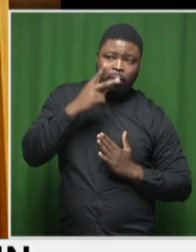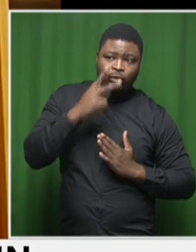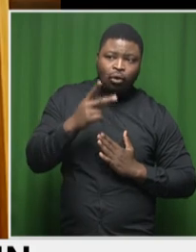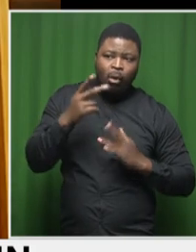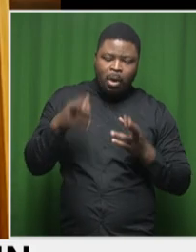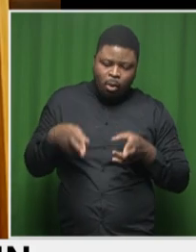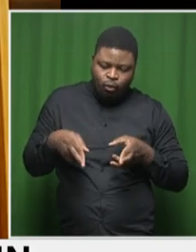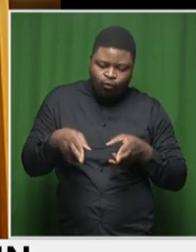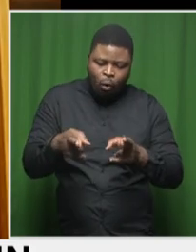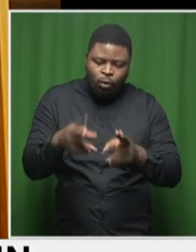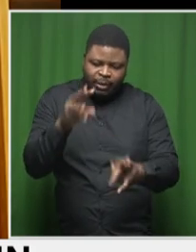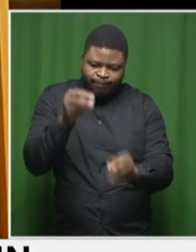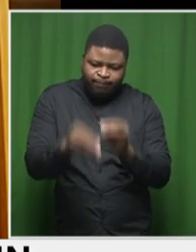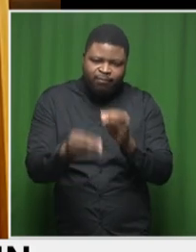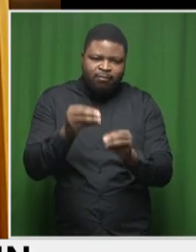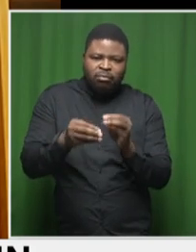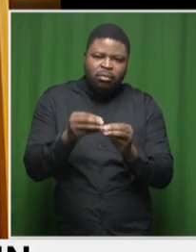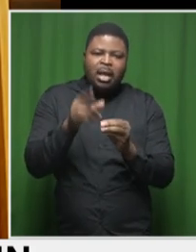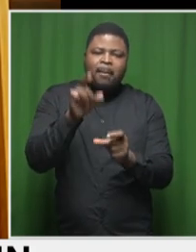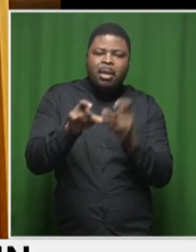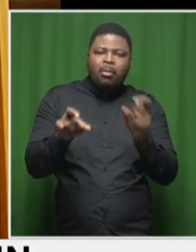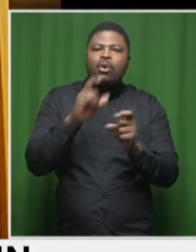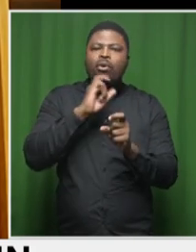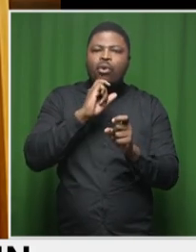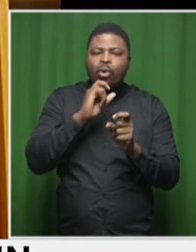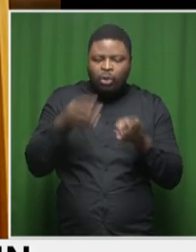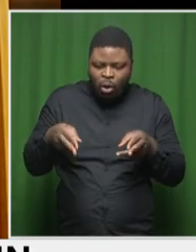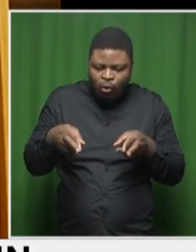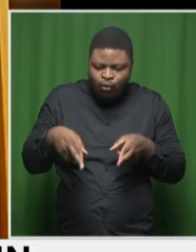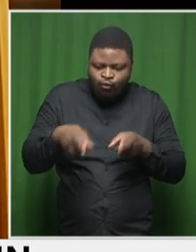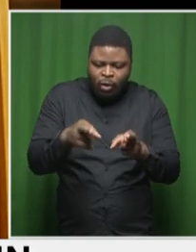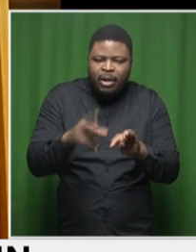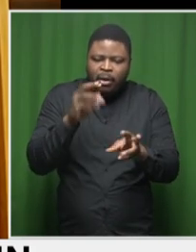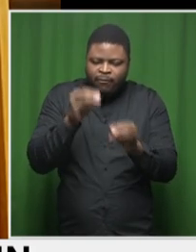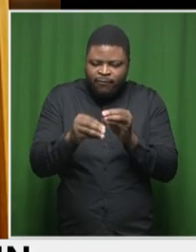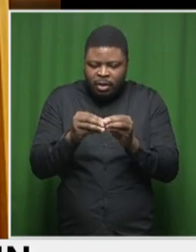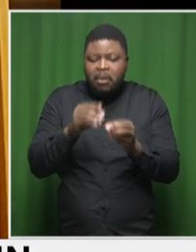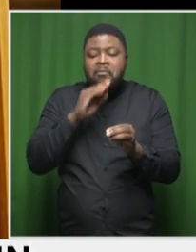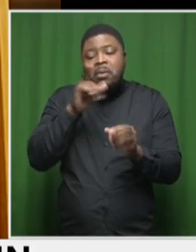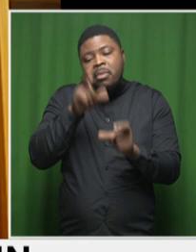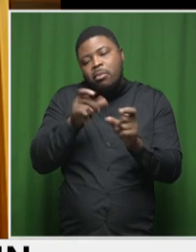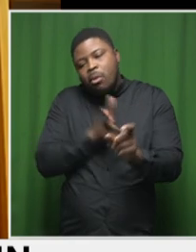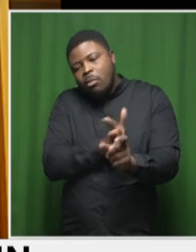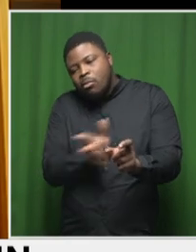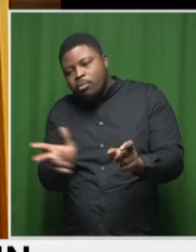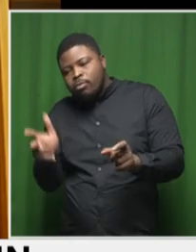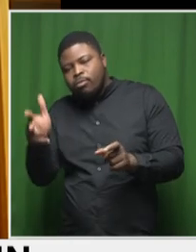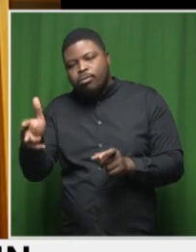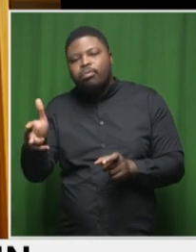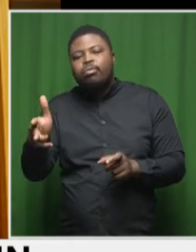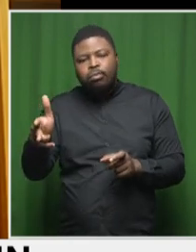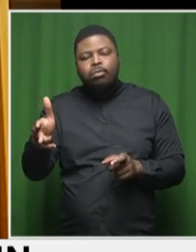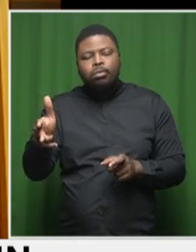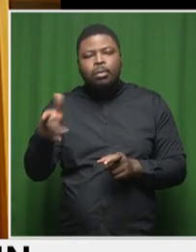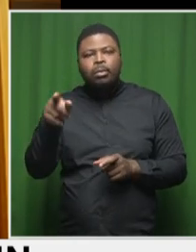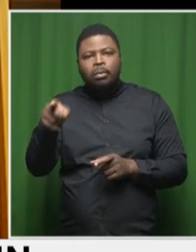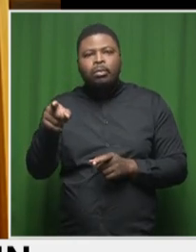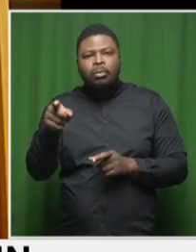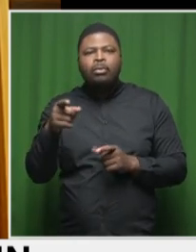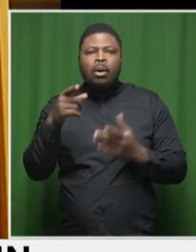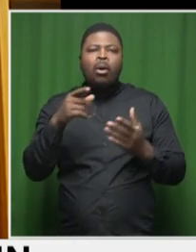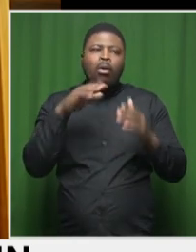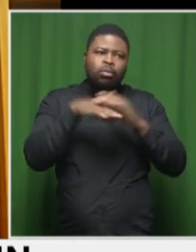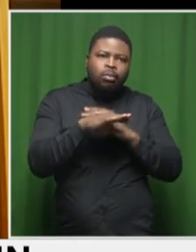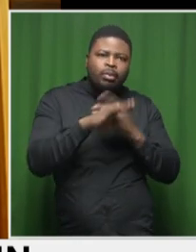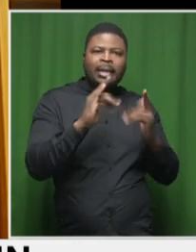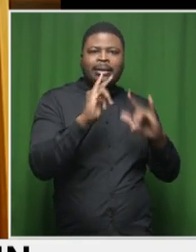a tour of almost 30 kilometers to just a result of 20 kilometers or 14 kilometers to reach the other part of the town that